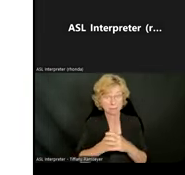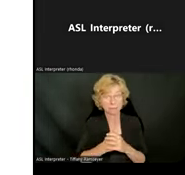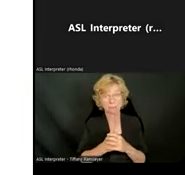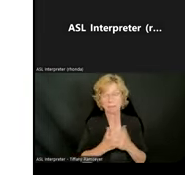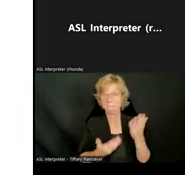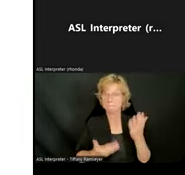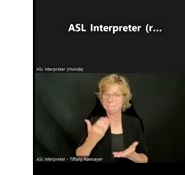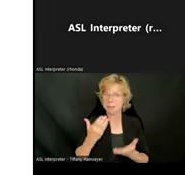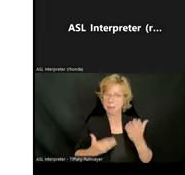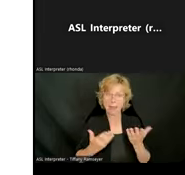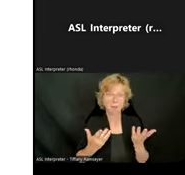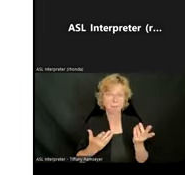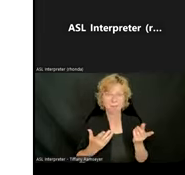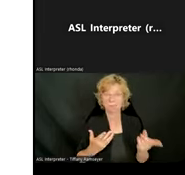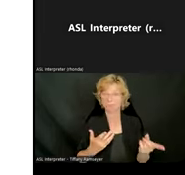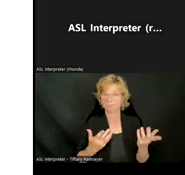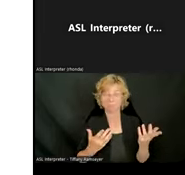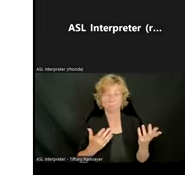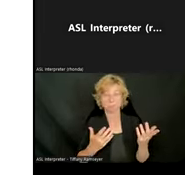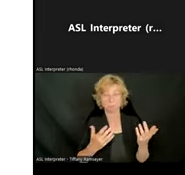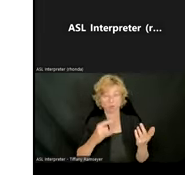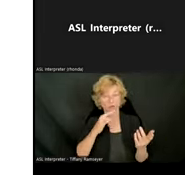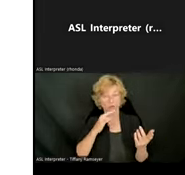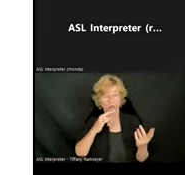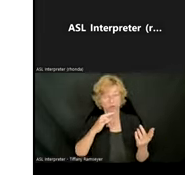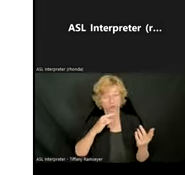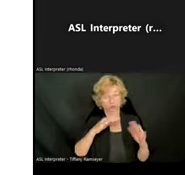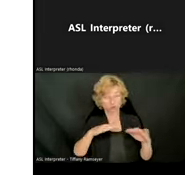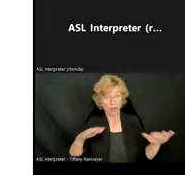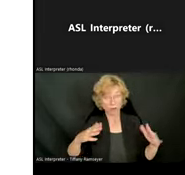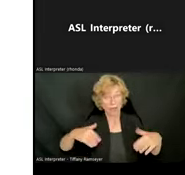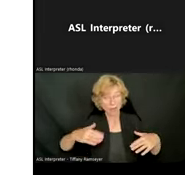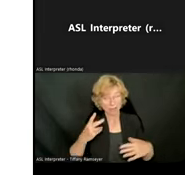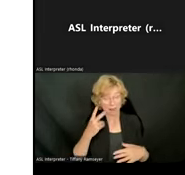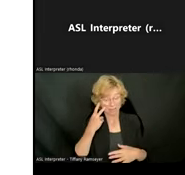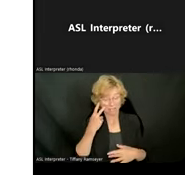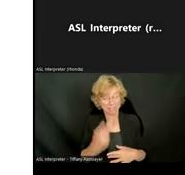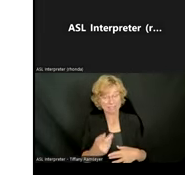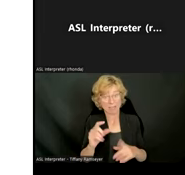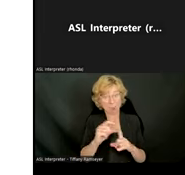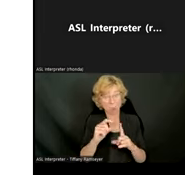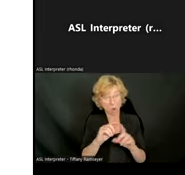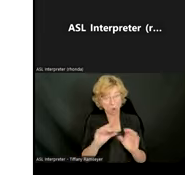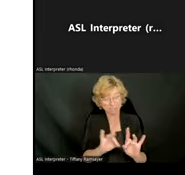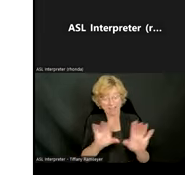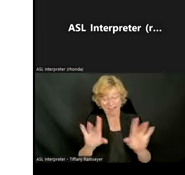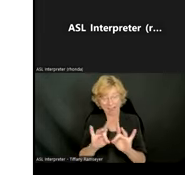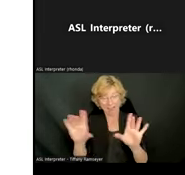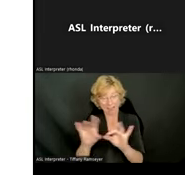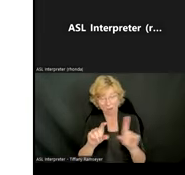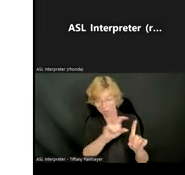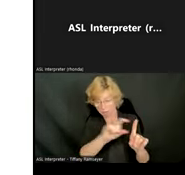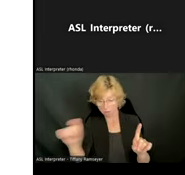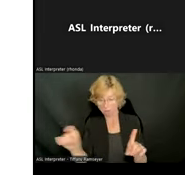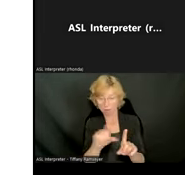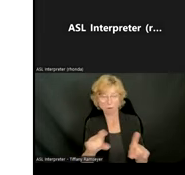help that they haven't had the words highlighted, and so having the words highlighted is going to help your child. So start when you're